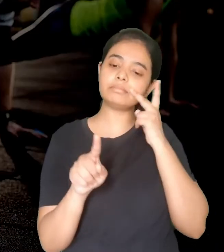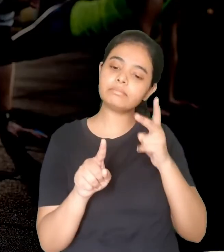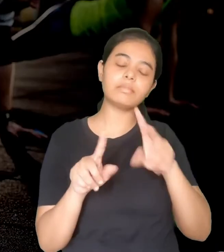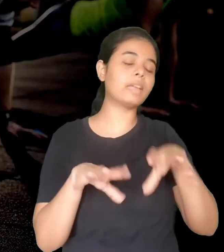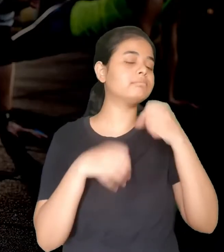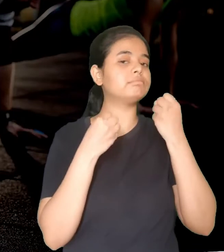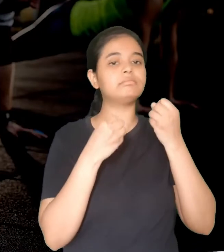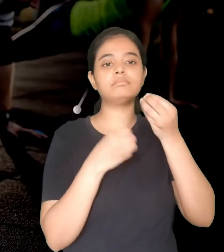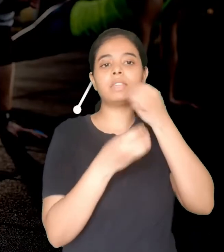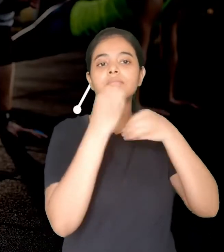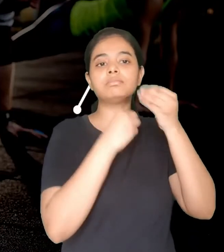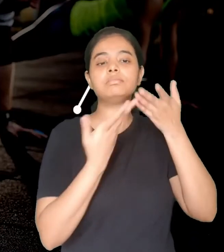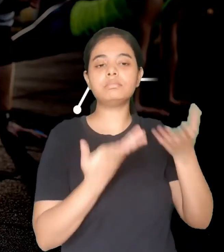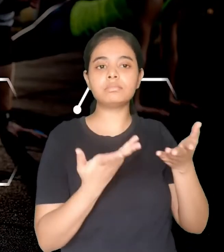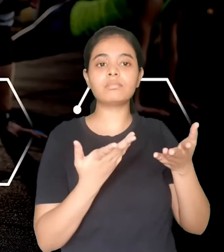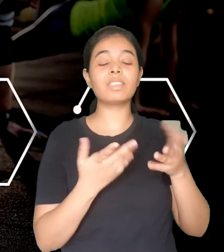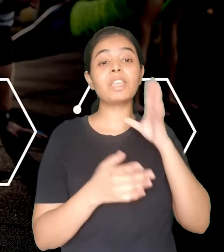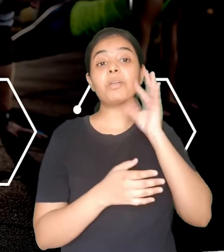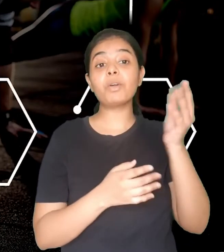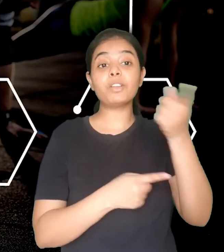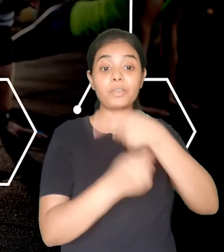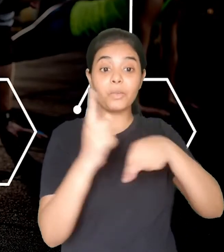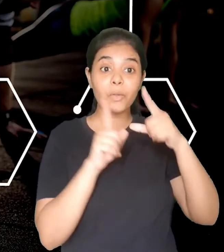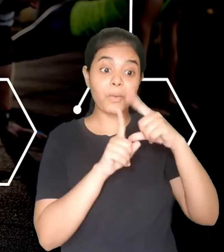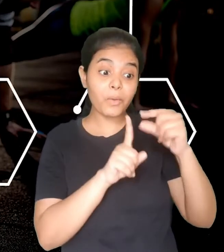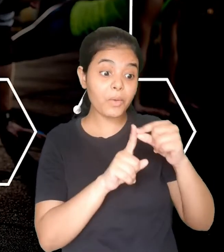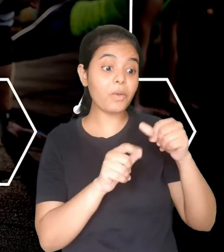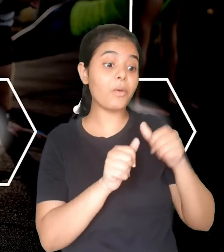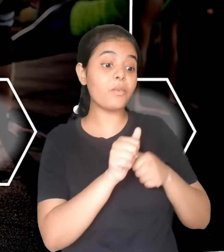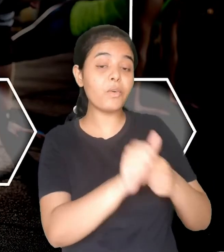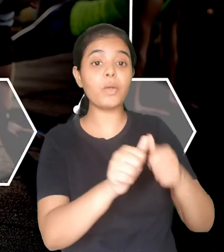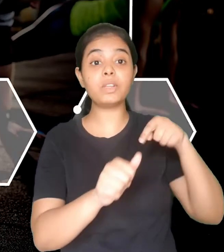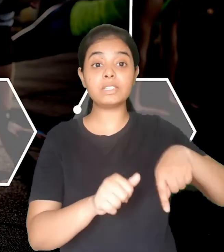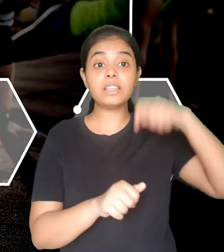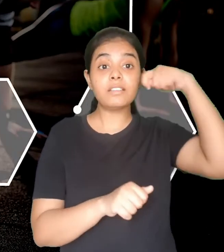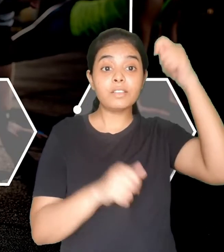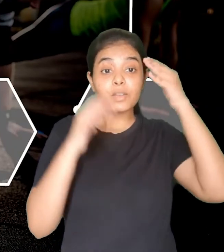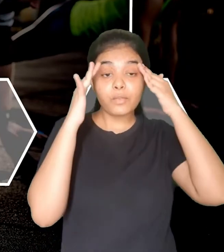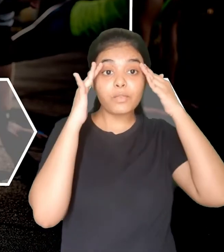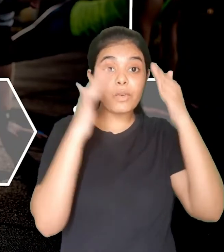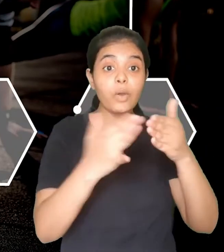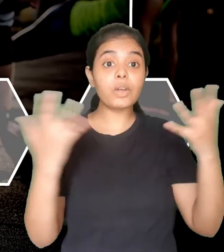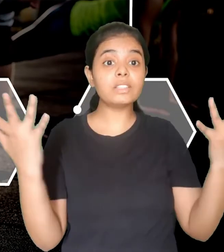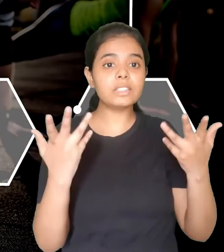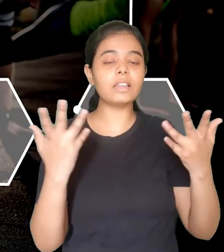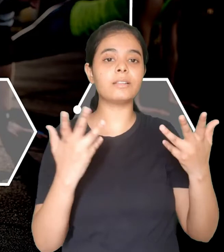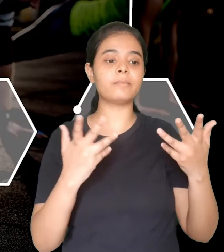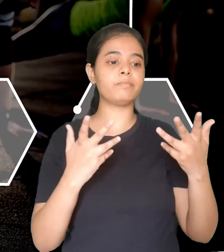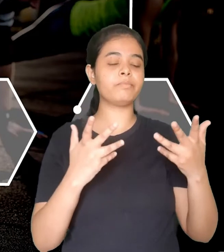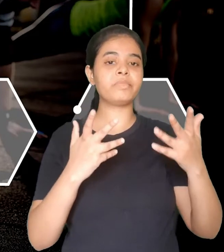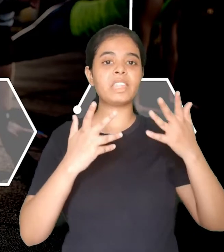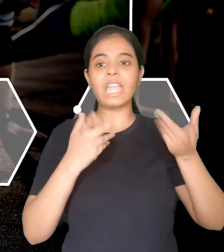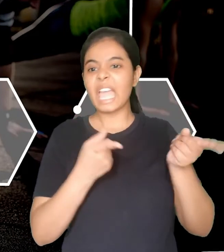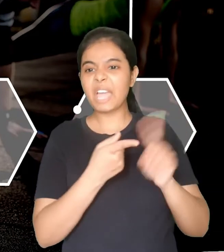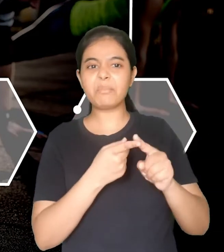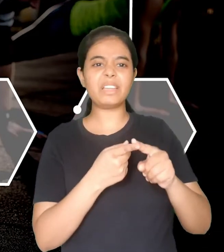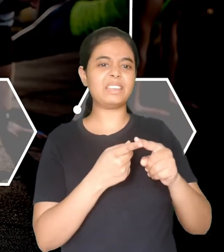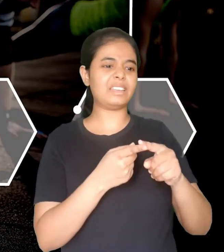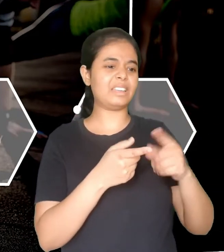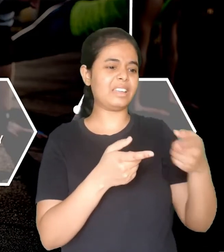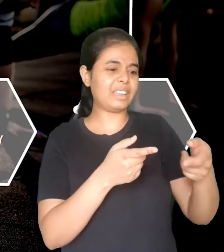In this module, we learnt about why it is important to be physically active and how we can meet the guidelines.